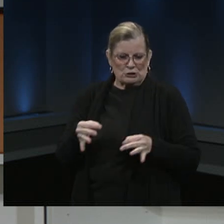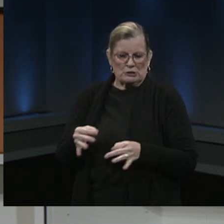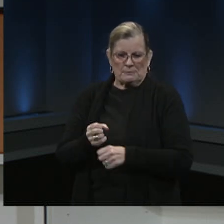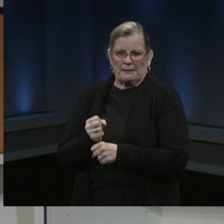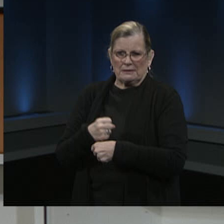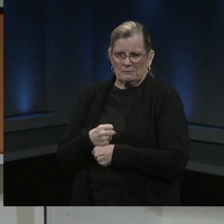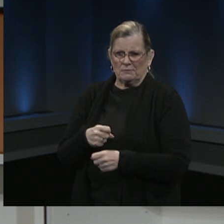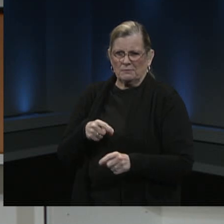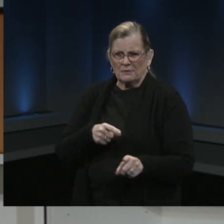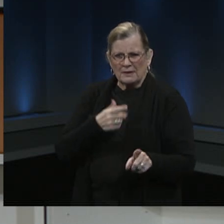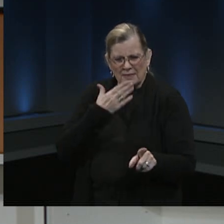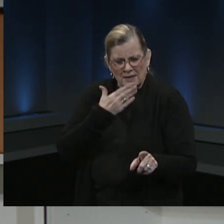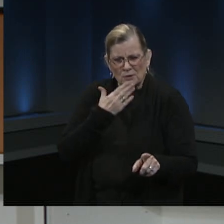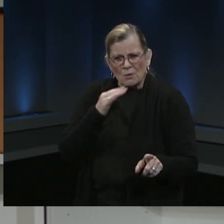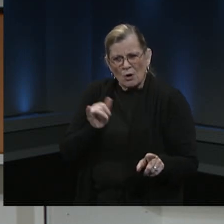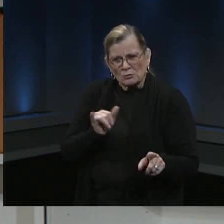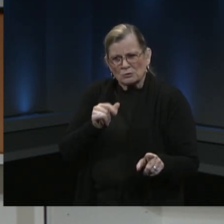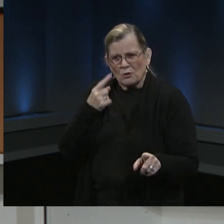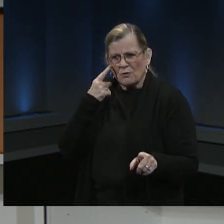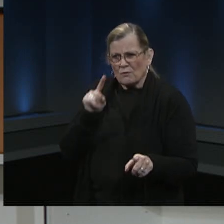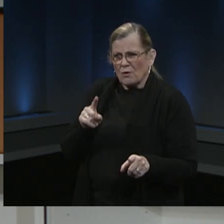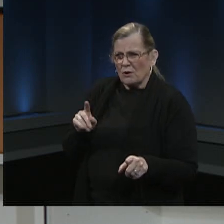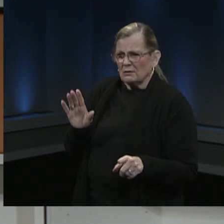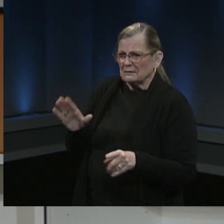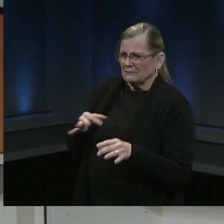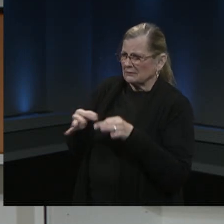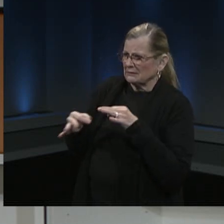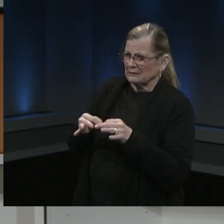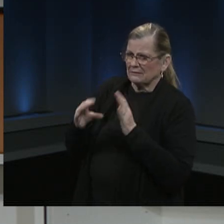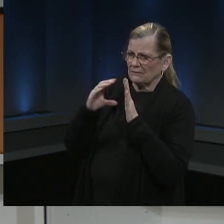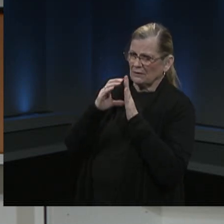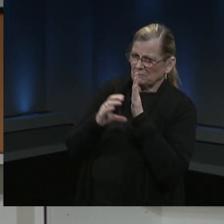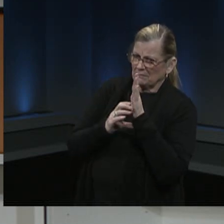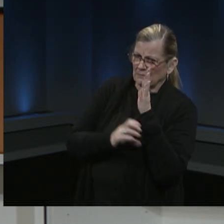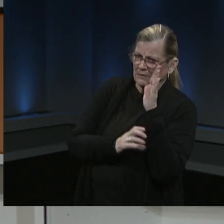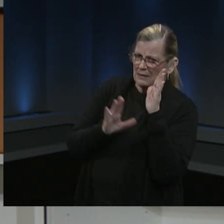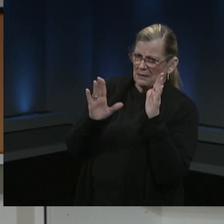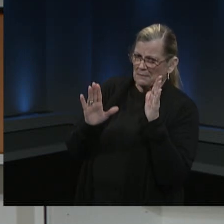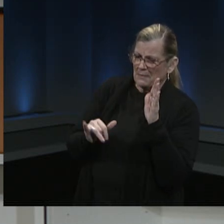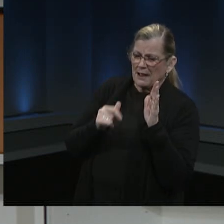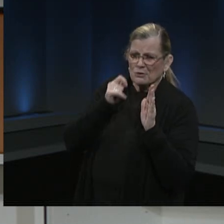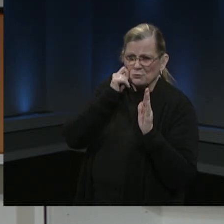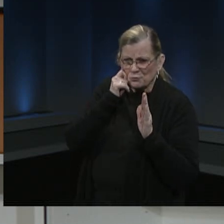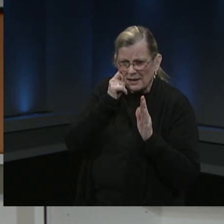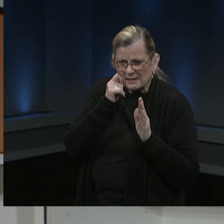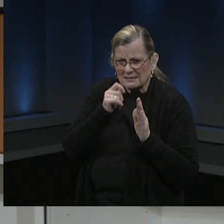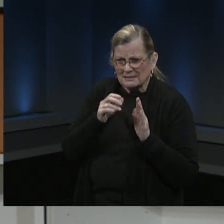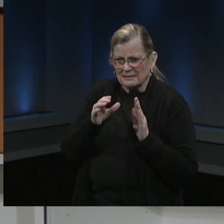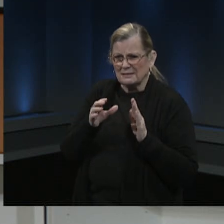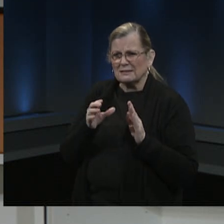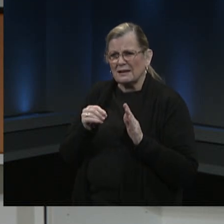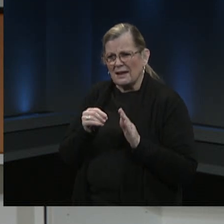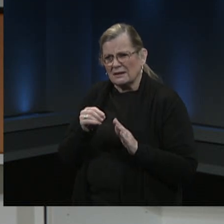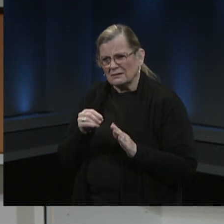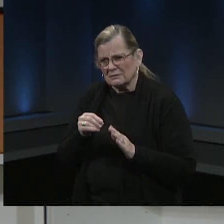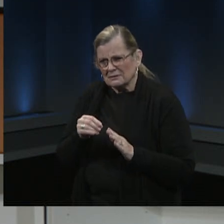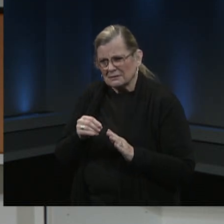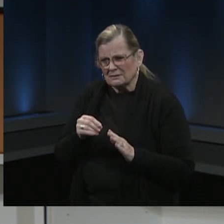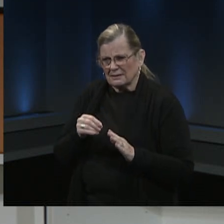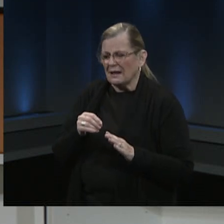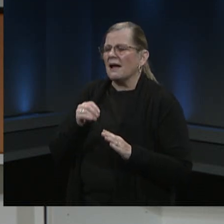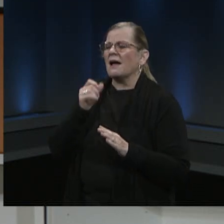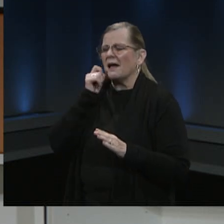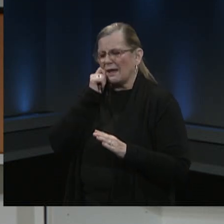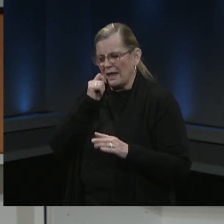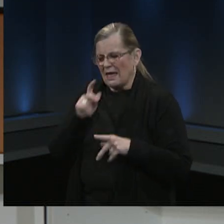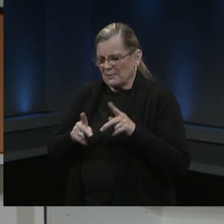the data by ethnicity. This is one of the things that we are talking about in Fairfax County Public Schools, to put equity at the